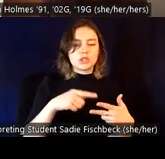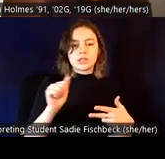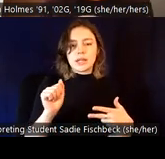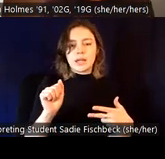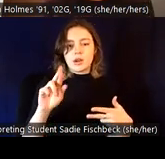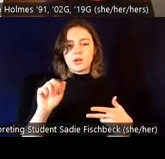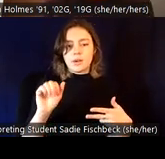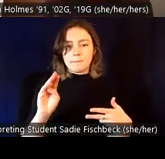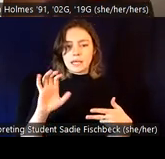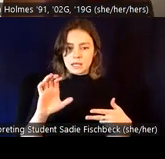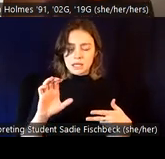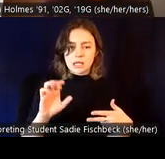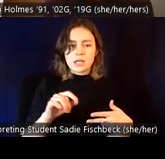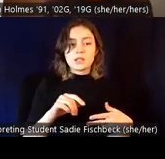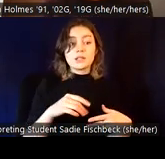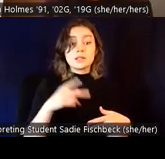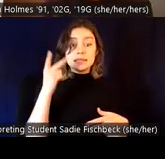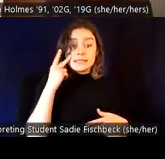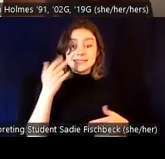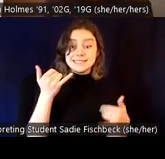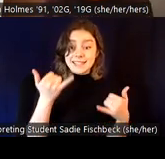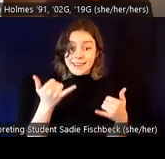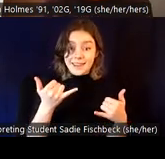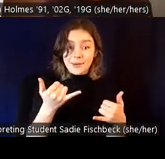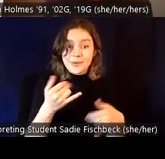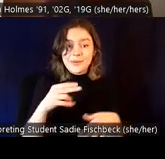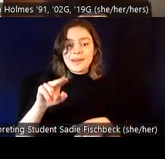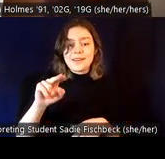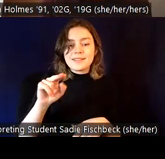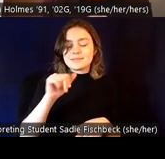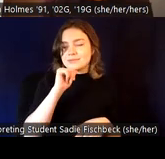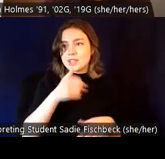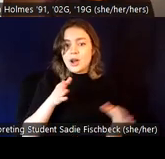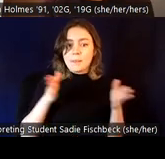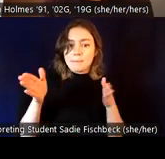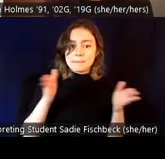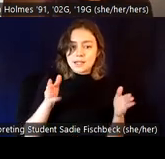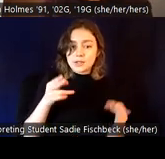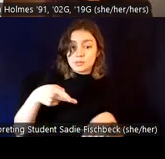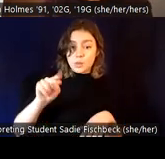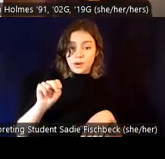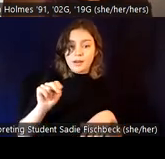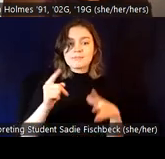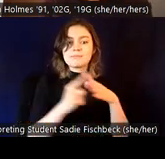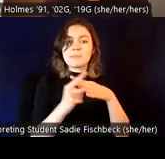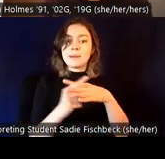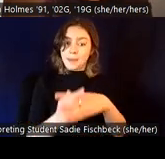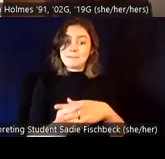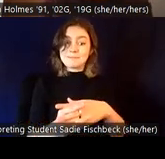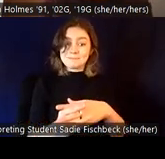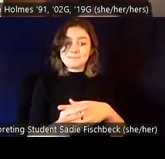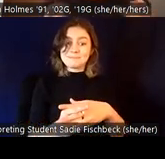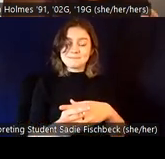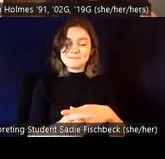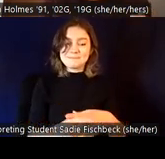integration of non-binary pronouns as well in these languages. And this is really important to note that this is, um, this is